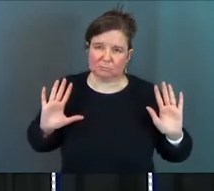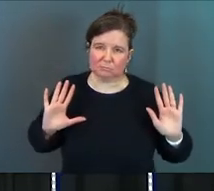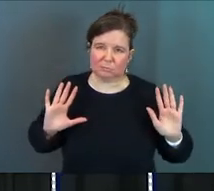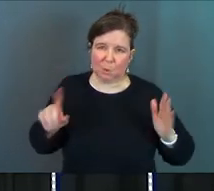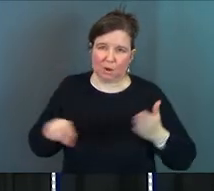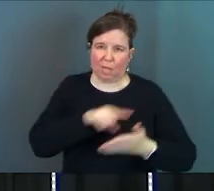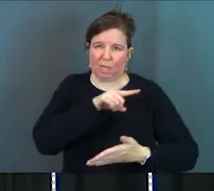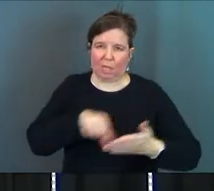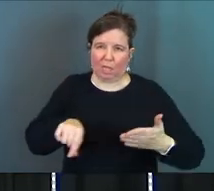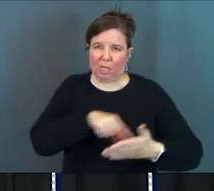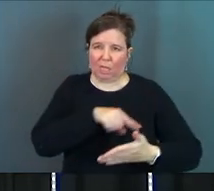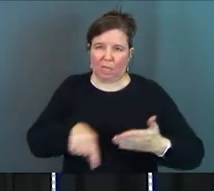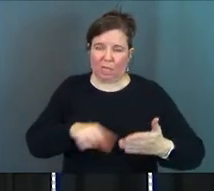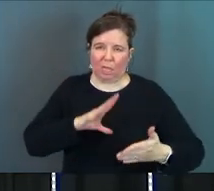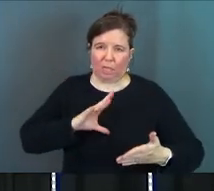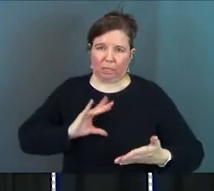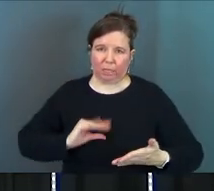down